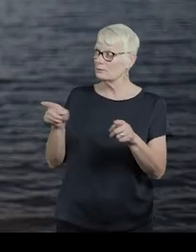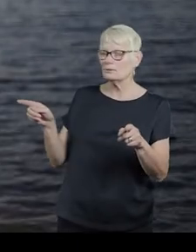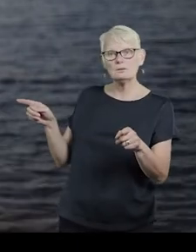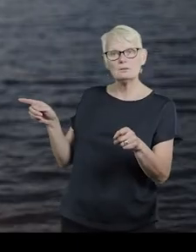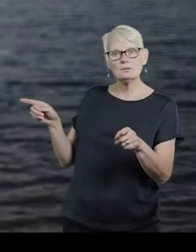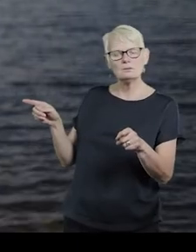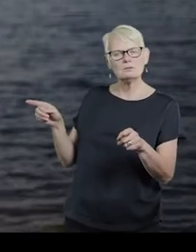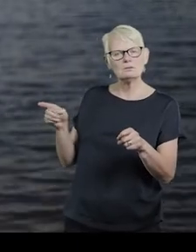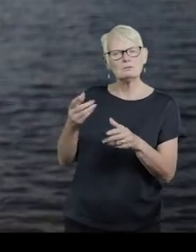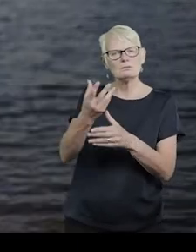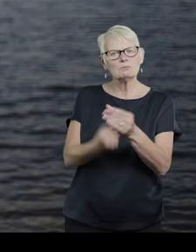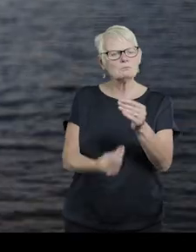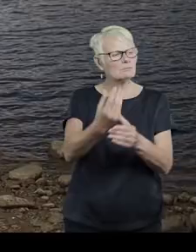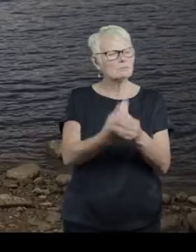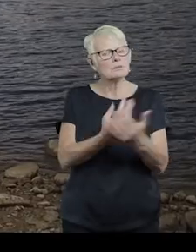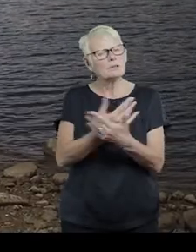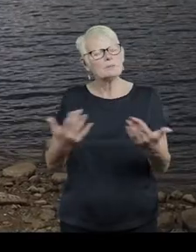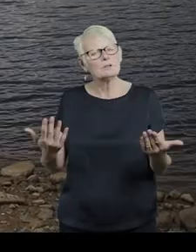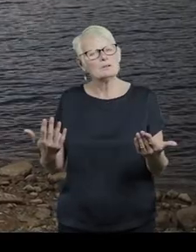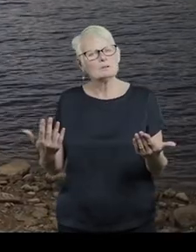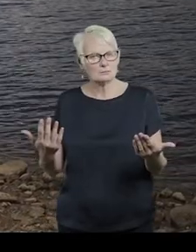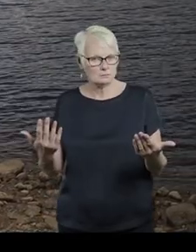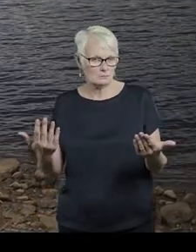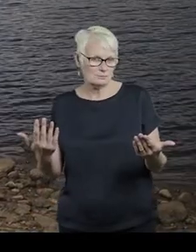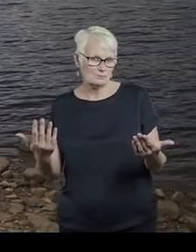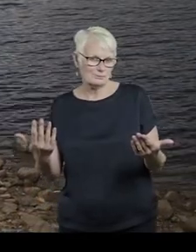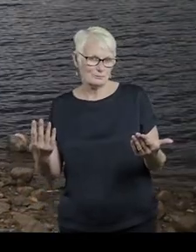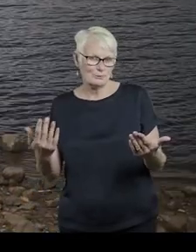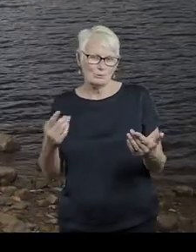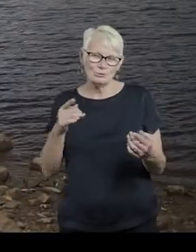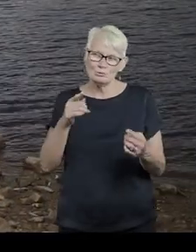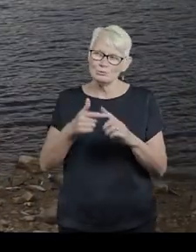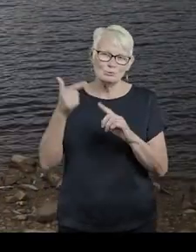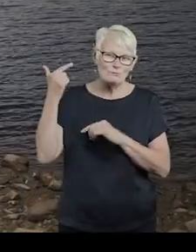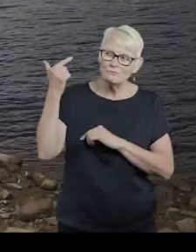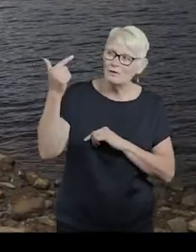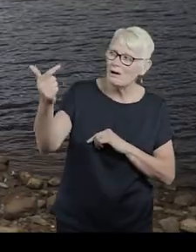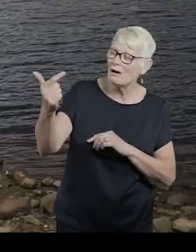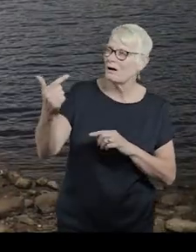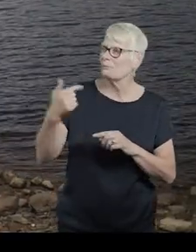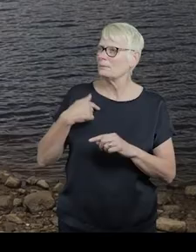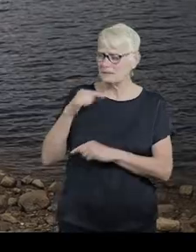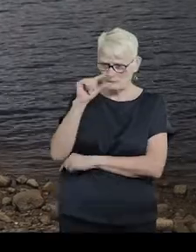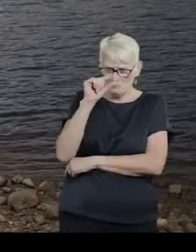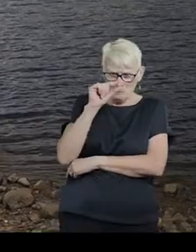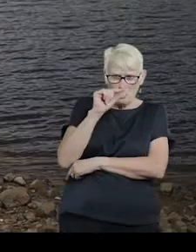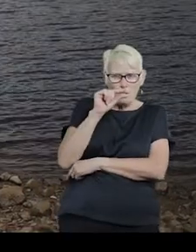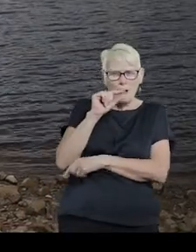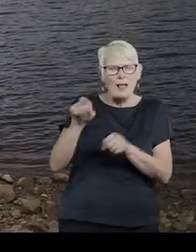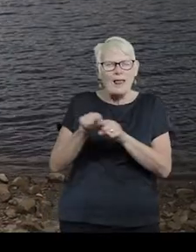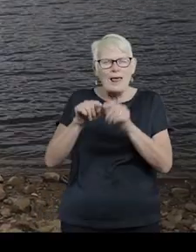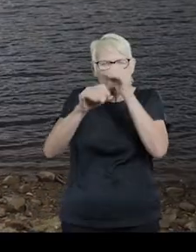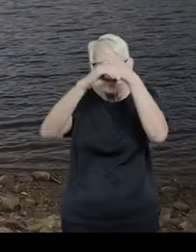are drowning? You are so far away. I am so small.